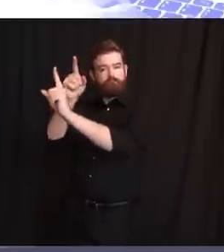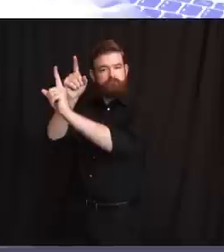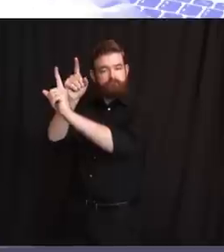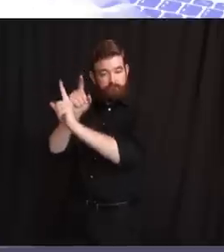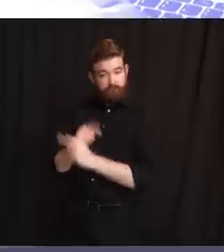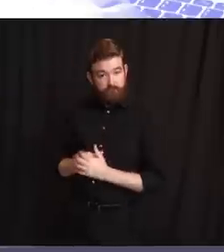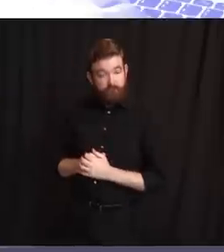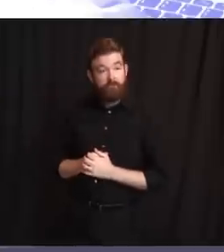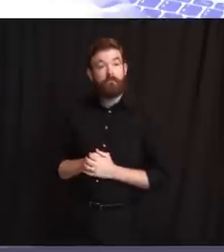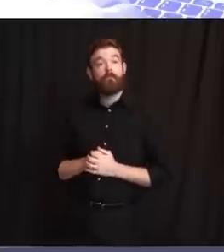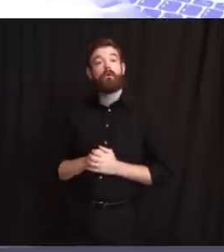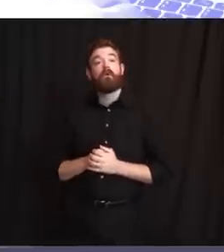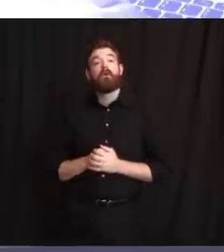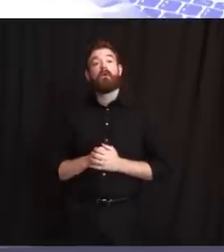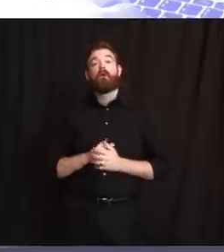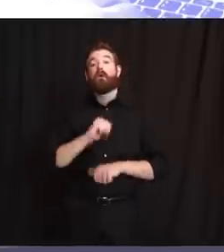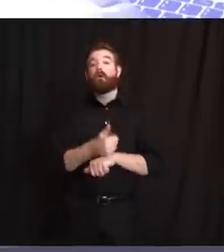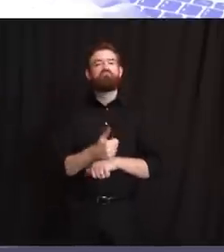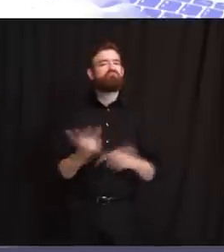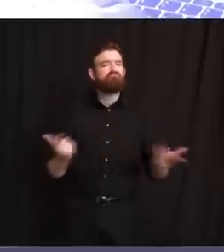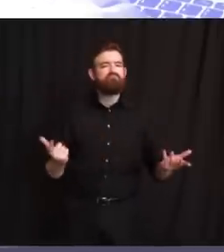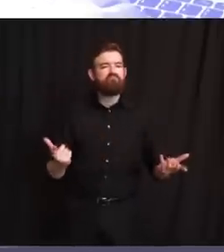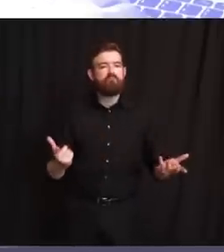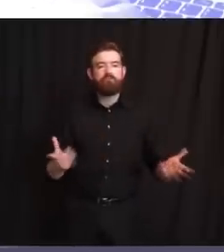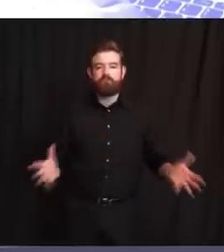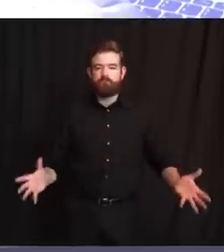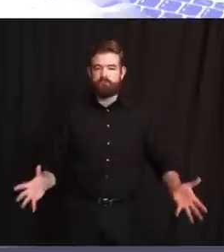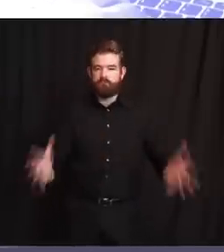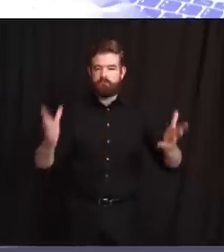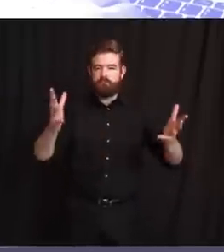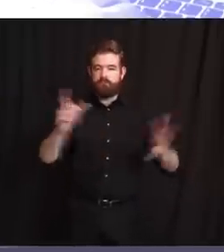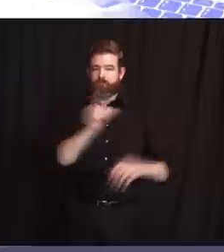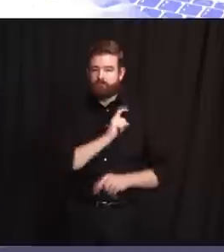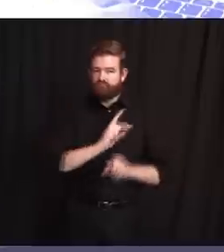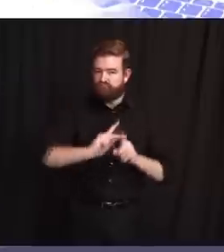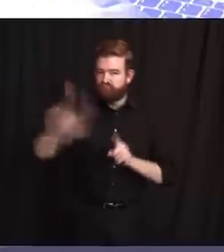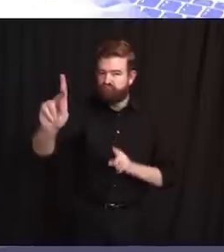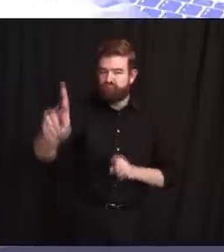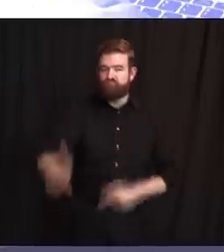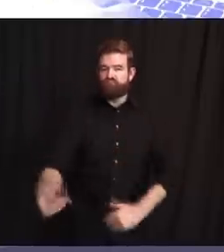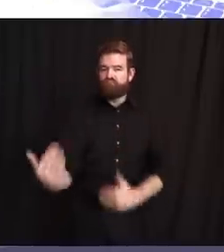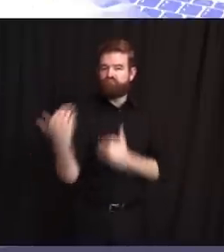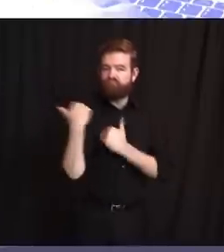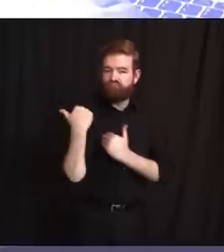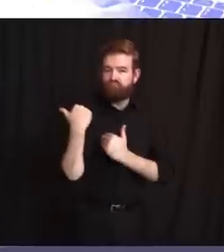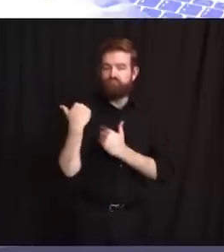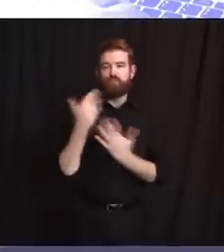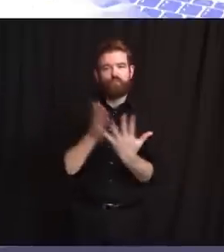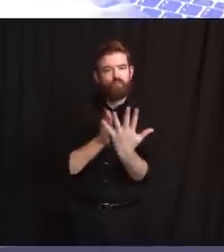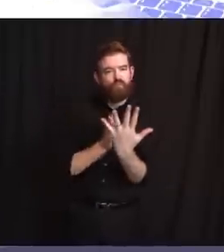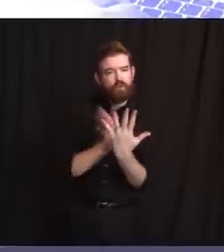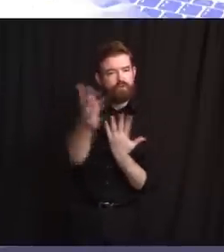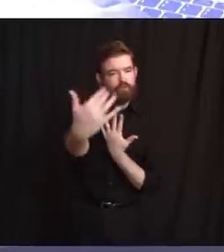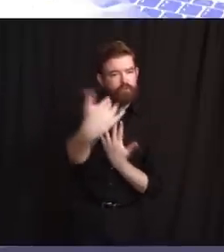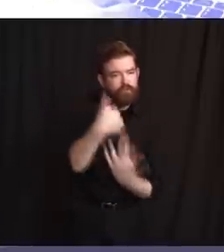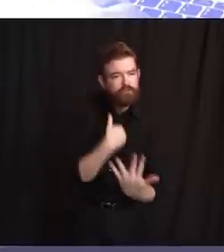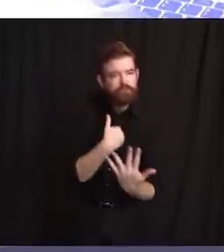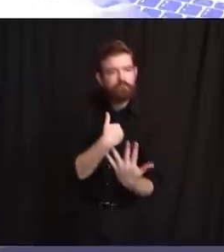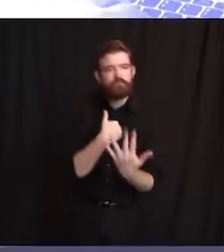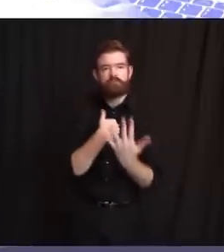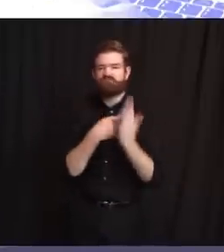the culture of professionalism, accountability, and transparency that are the hallmarks of New Jersey's best police departments.